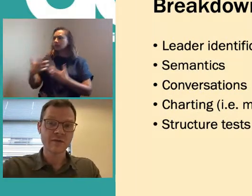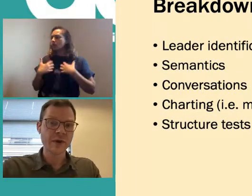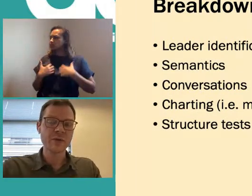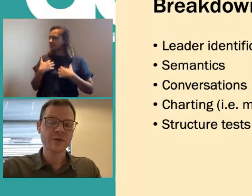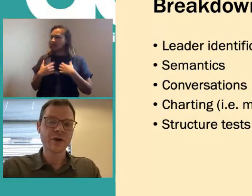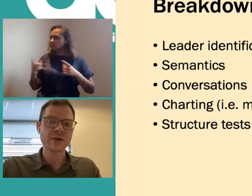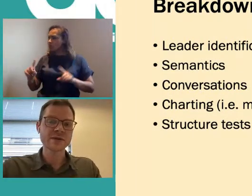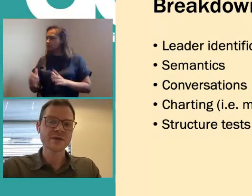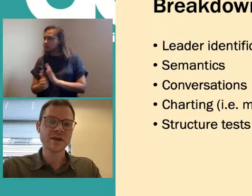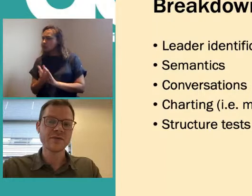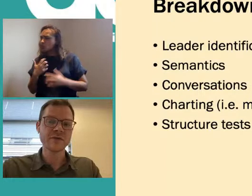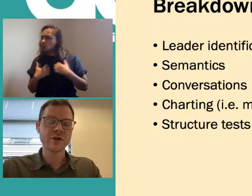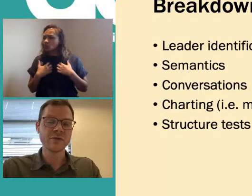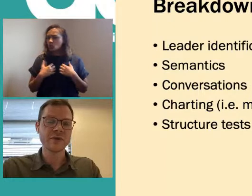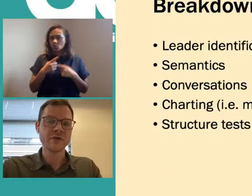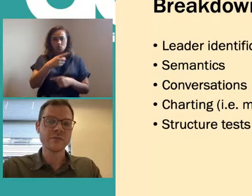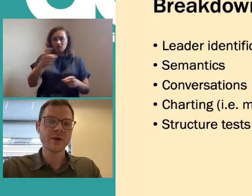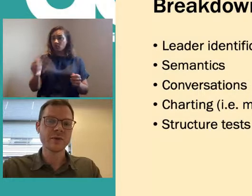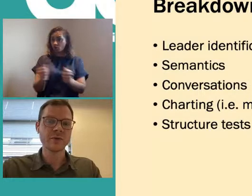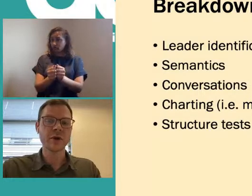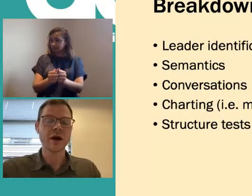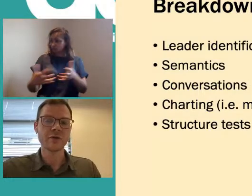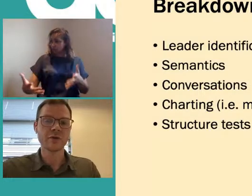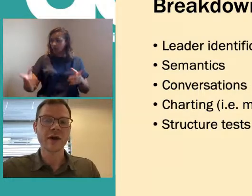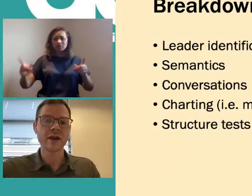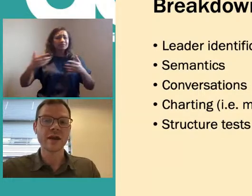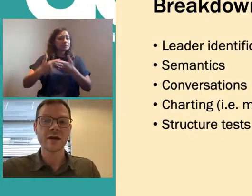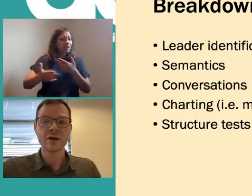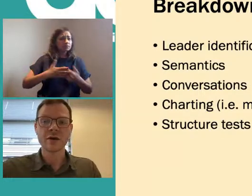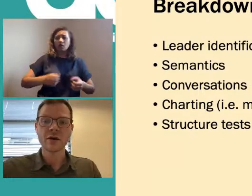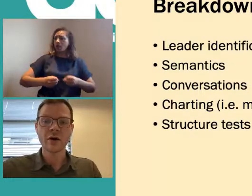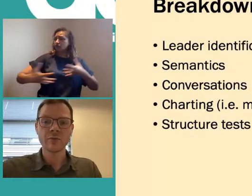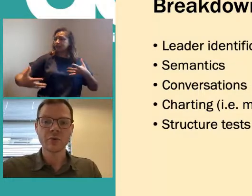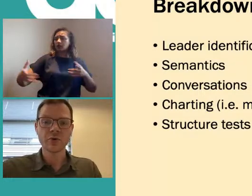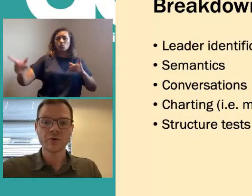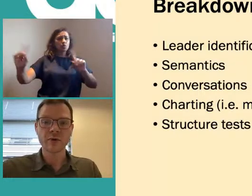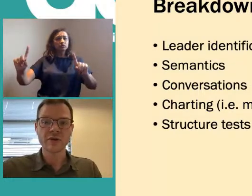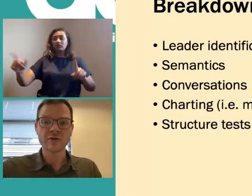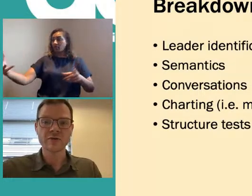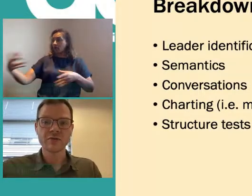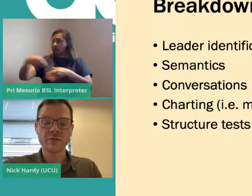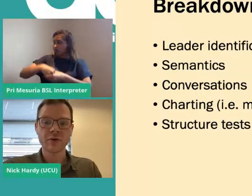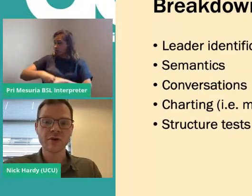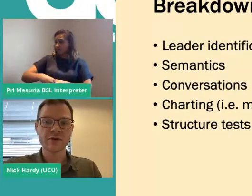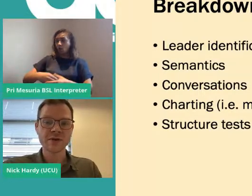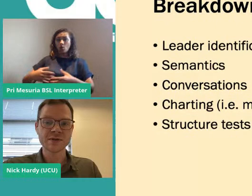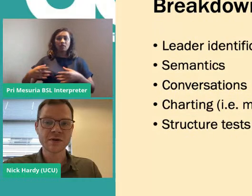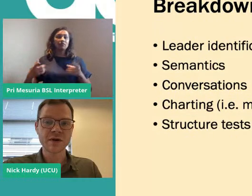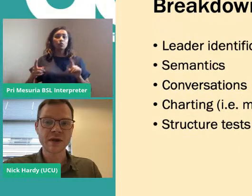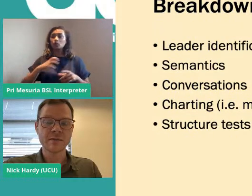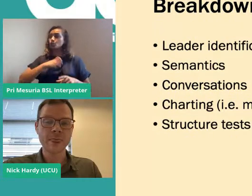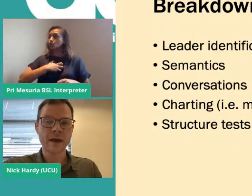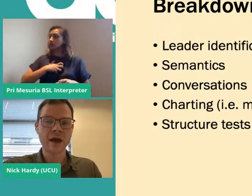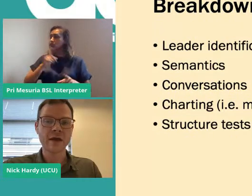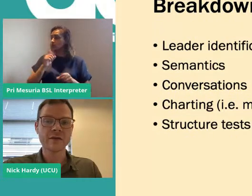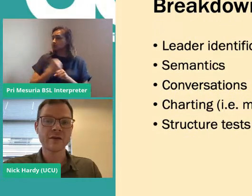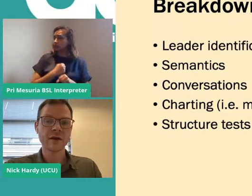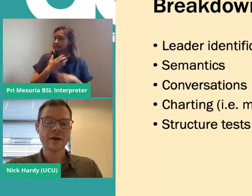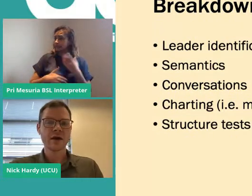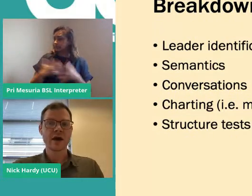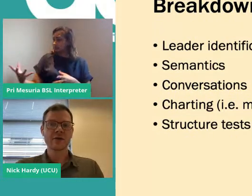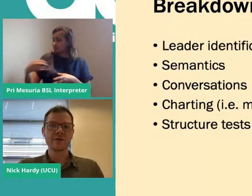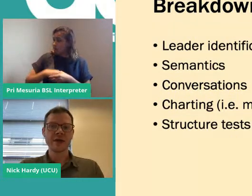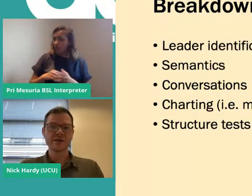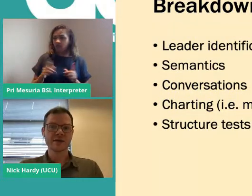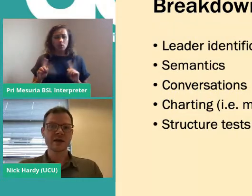of people who don't necessarily even agree with you, people who aren't already on board with what the union is doing and